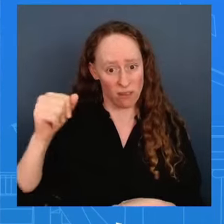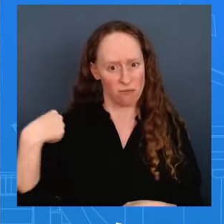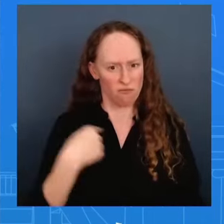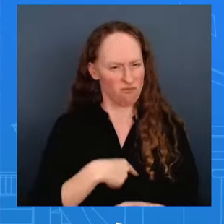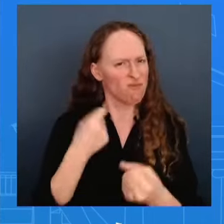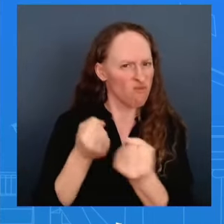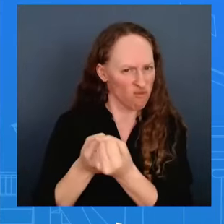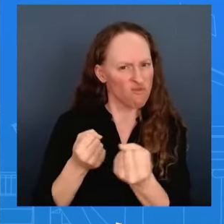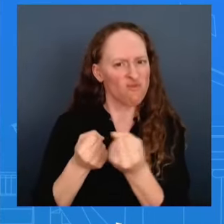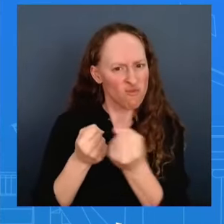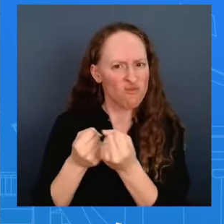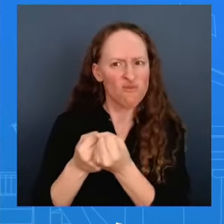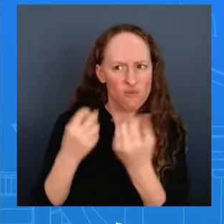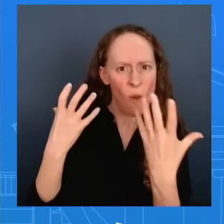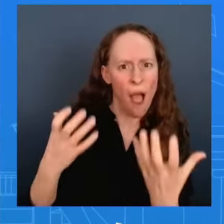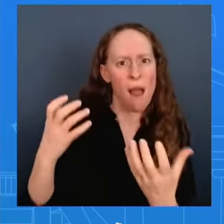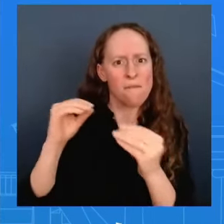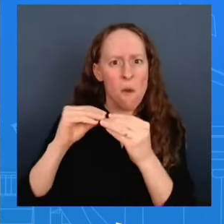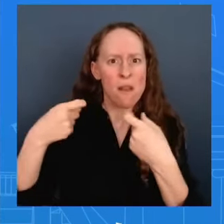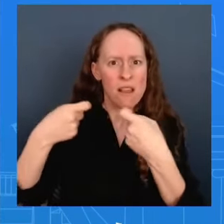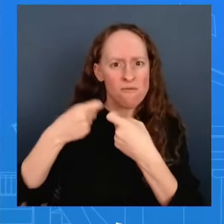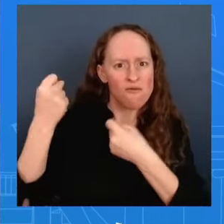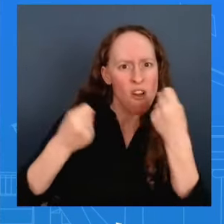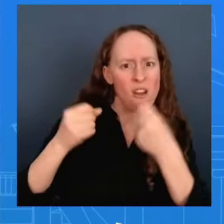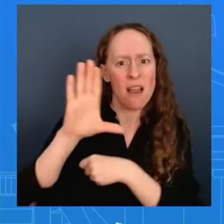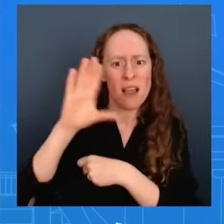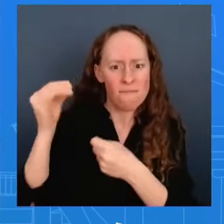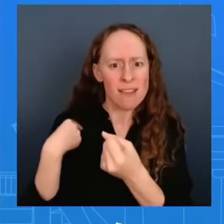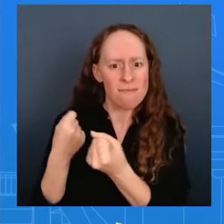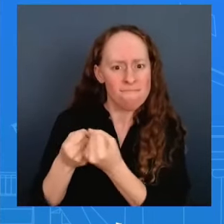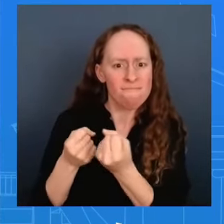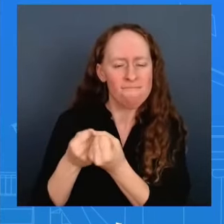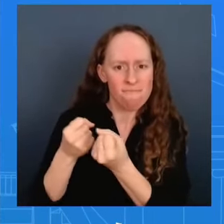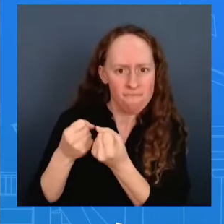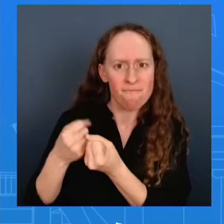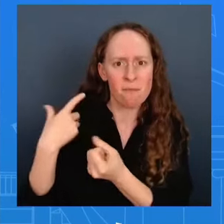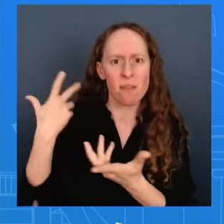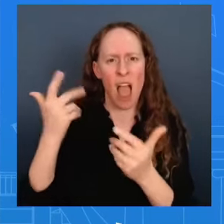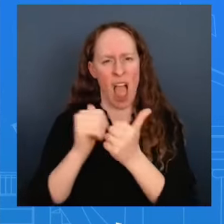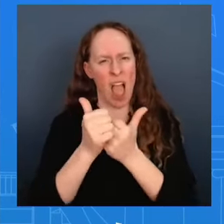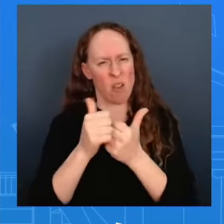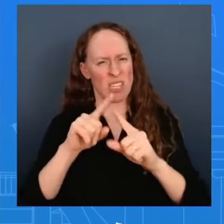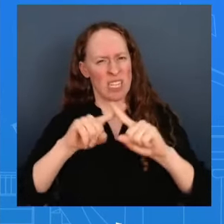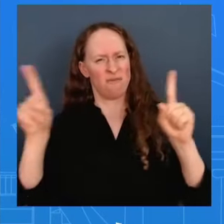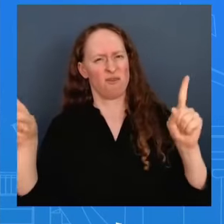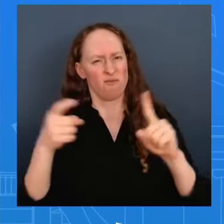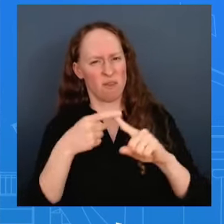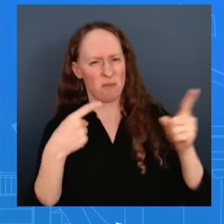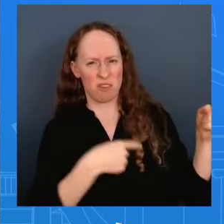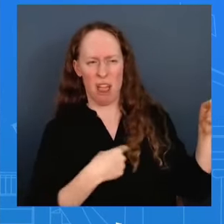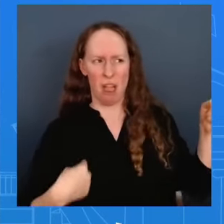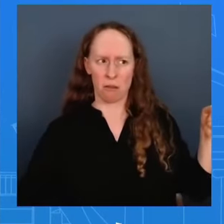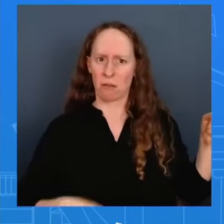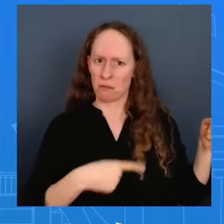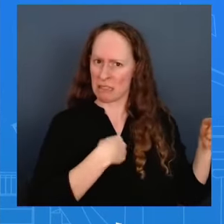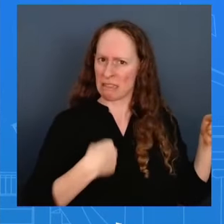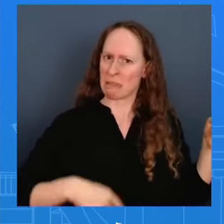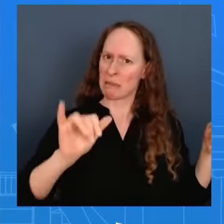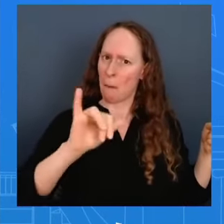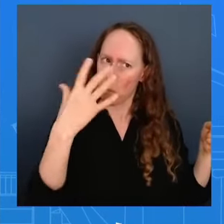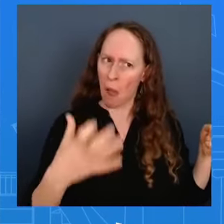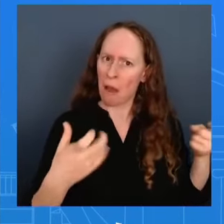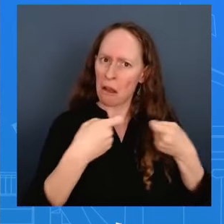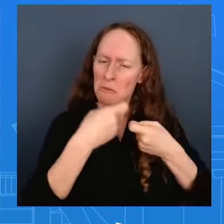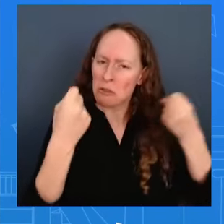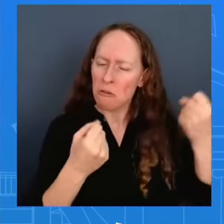so um if you take a look at the chinese economic model what you see is a